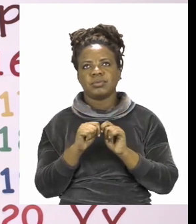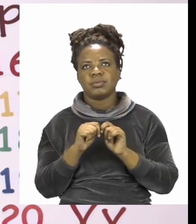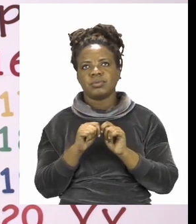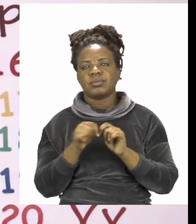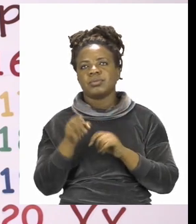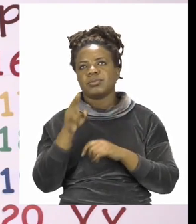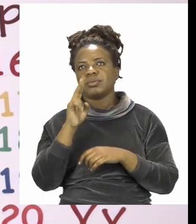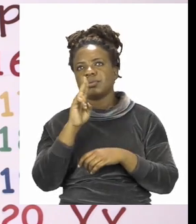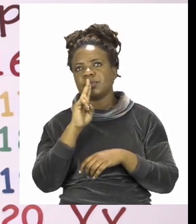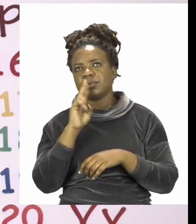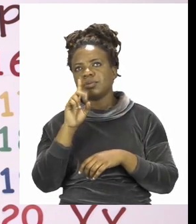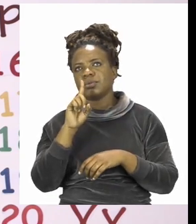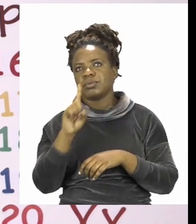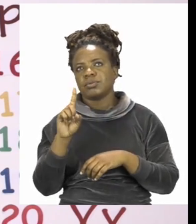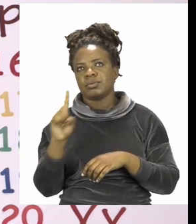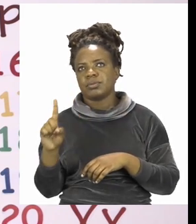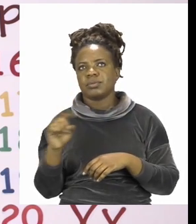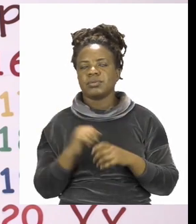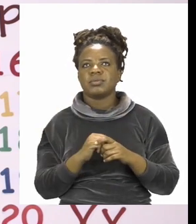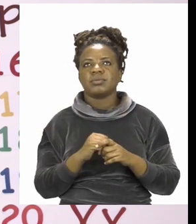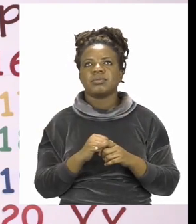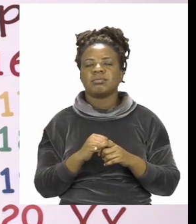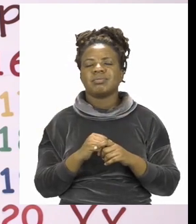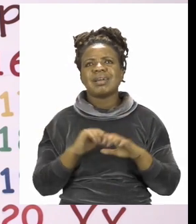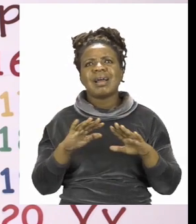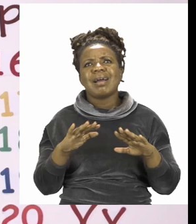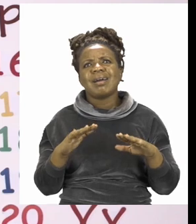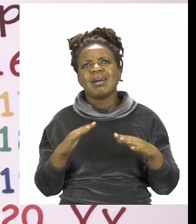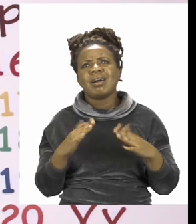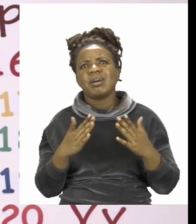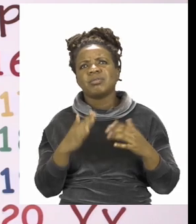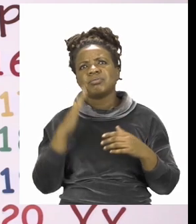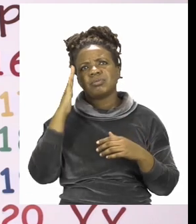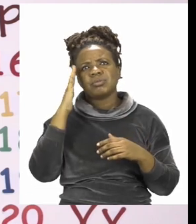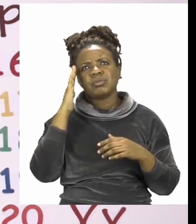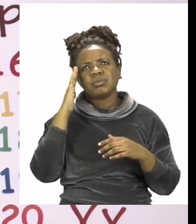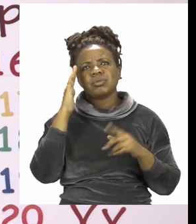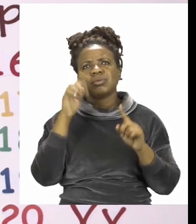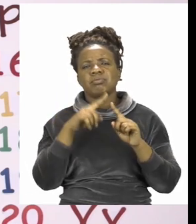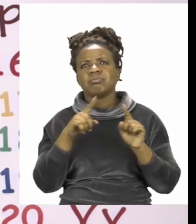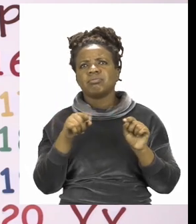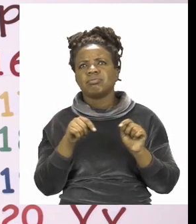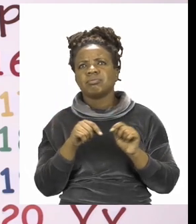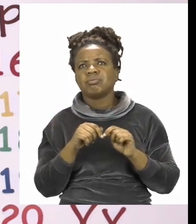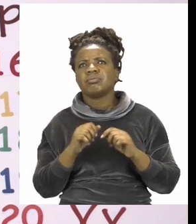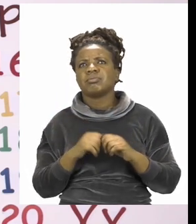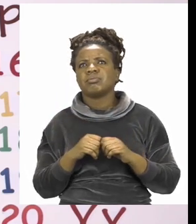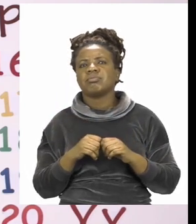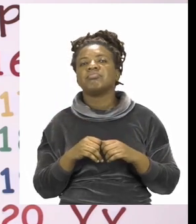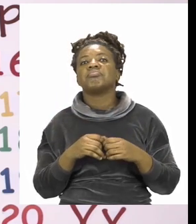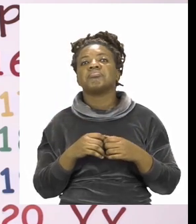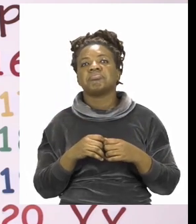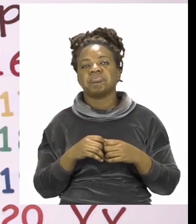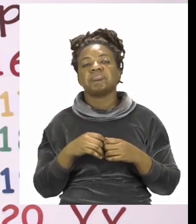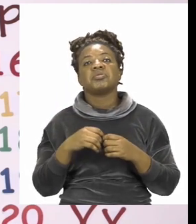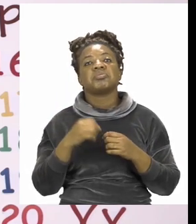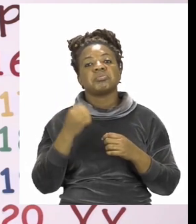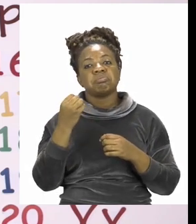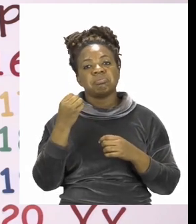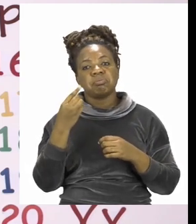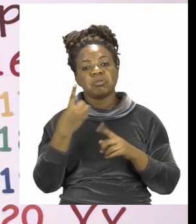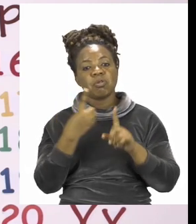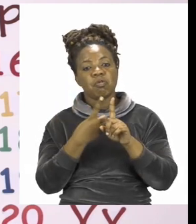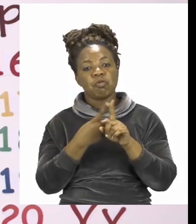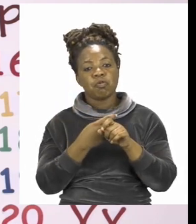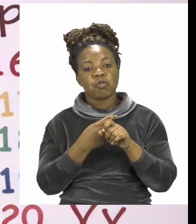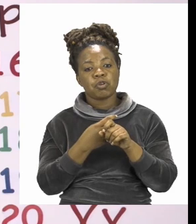this one? Well there's a simple trick. We are going to count from 8 to 11. The number